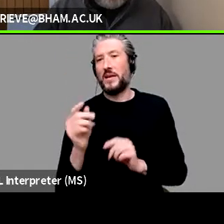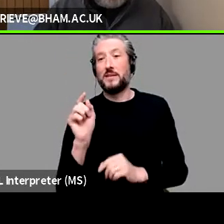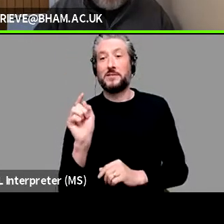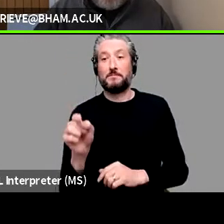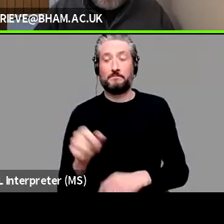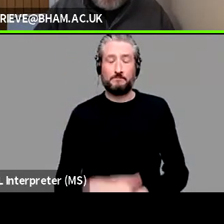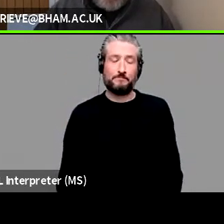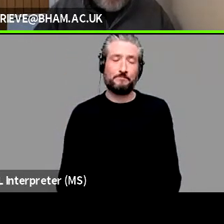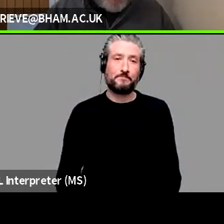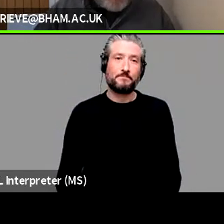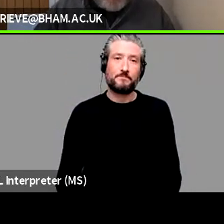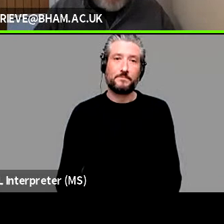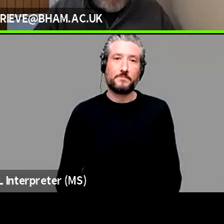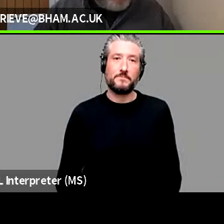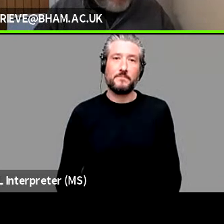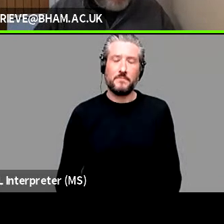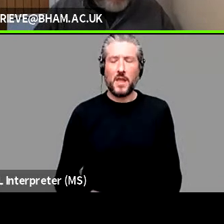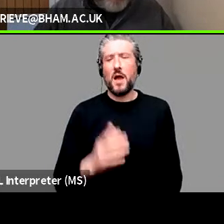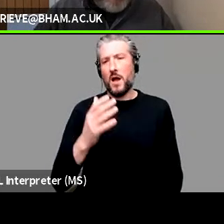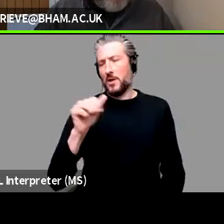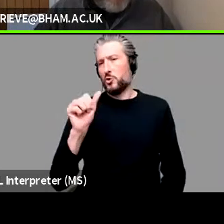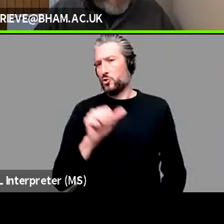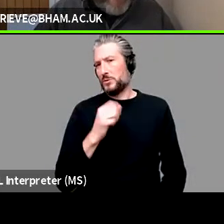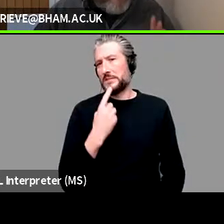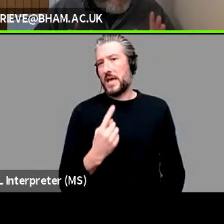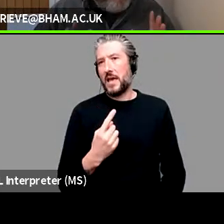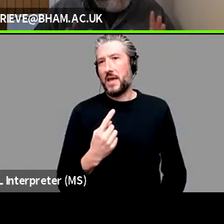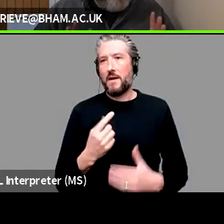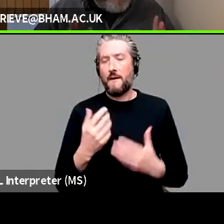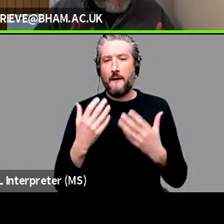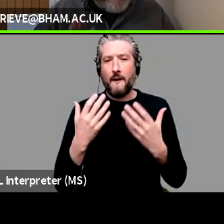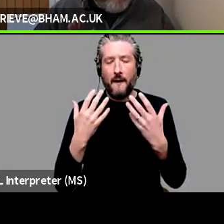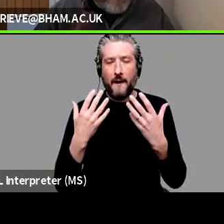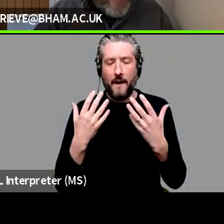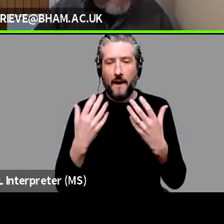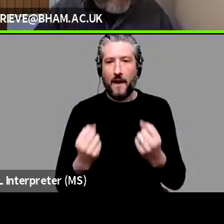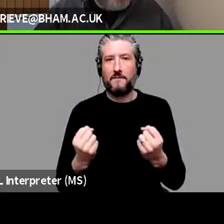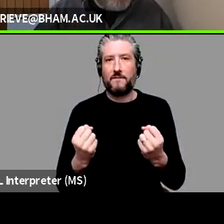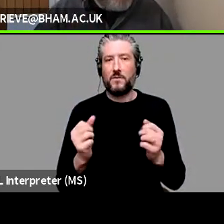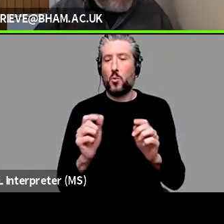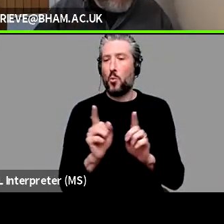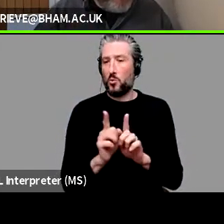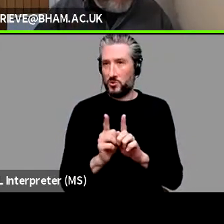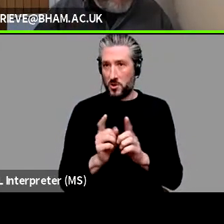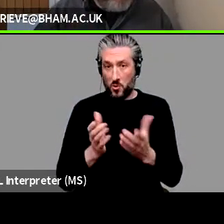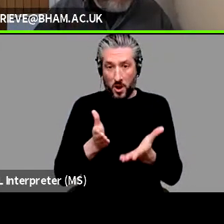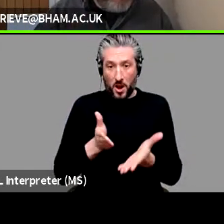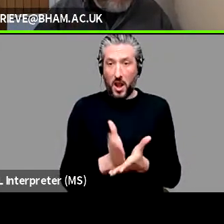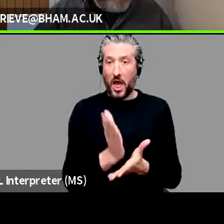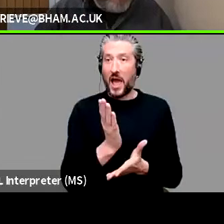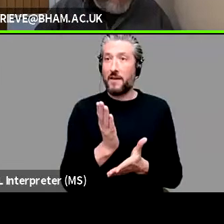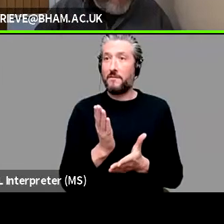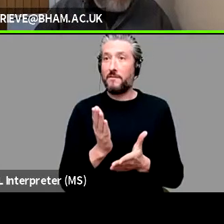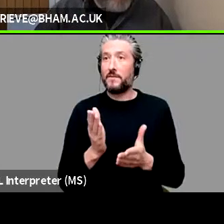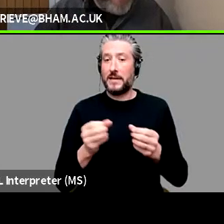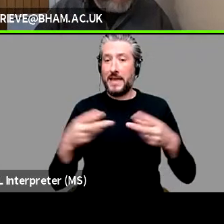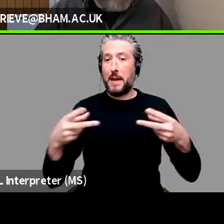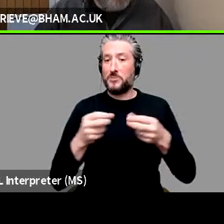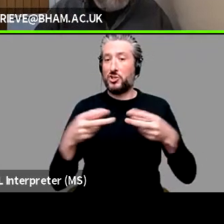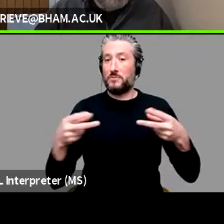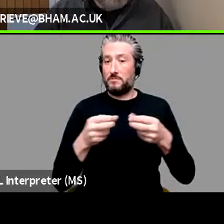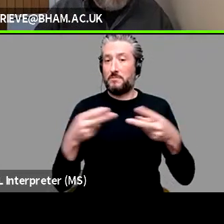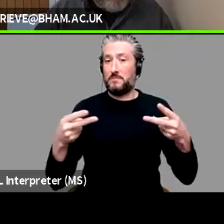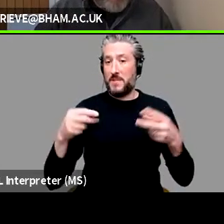We also I guess I should say this. We also have live closed captioning this week. So this is being done not